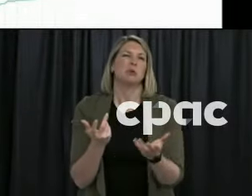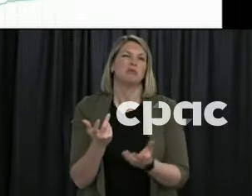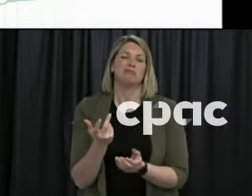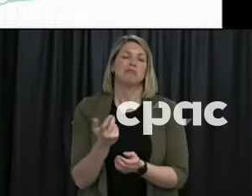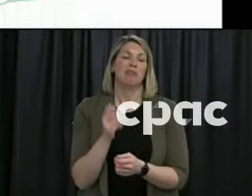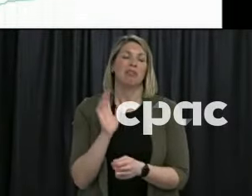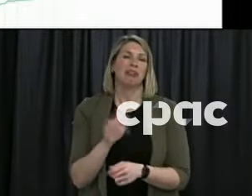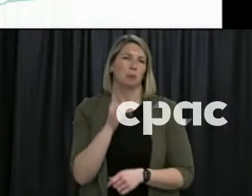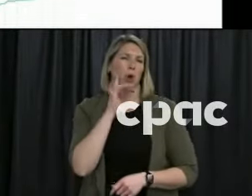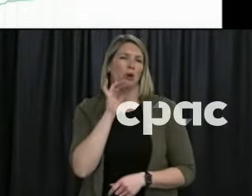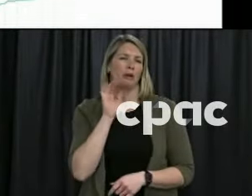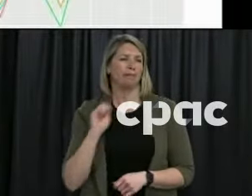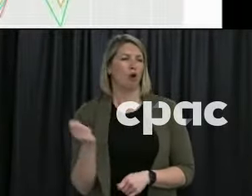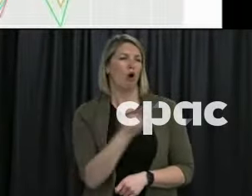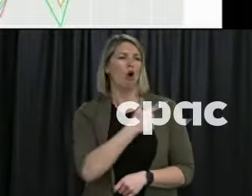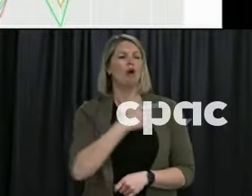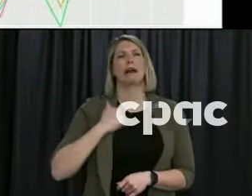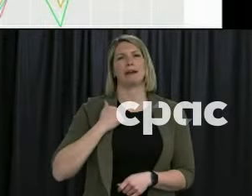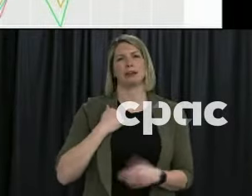things.